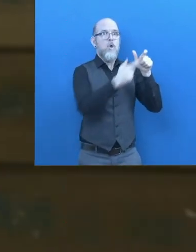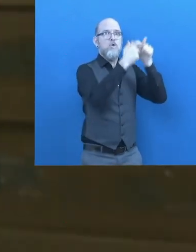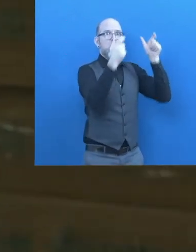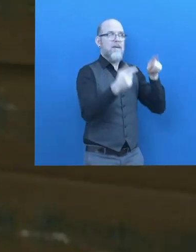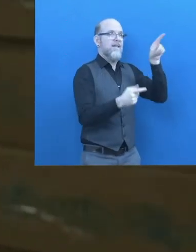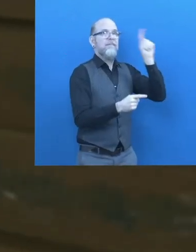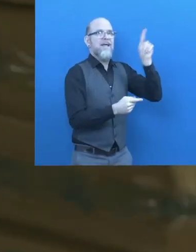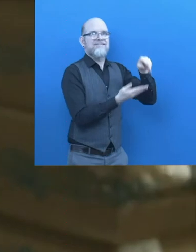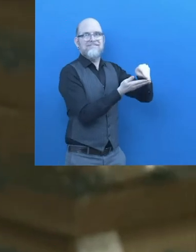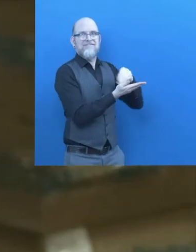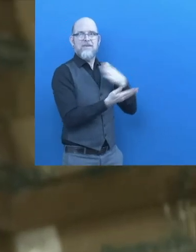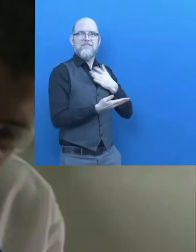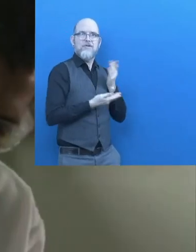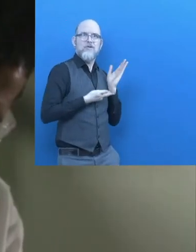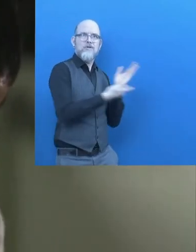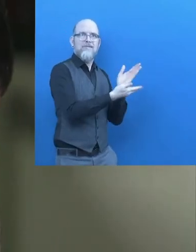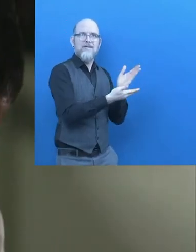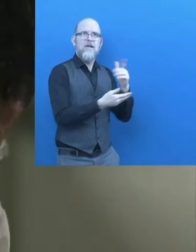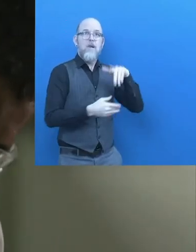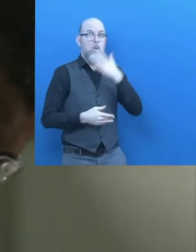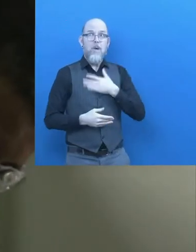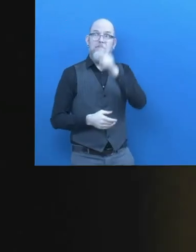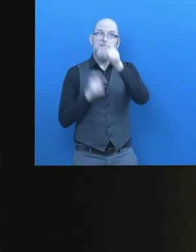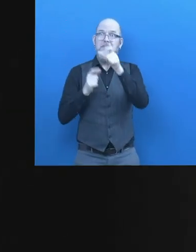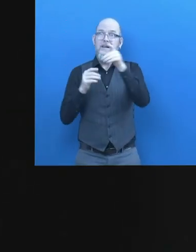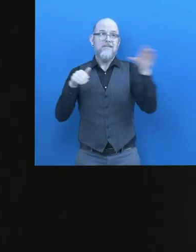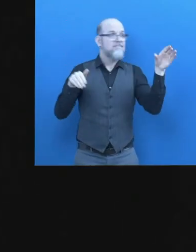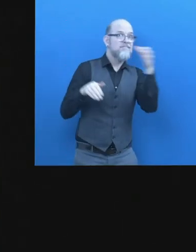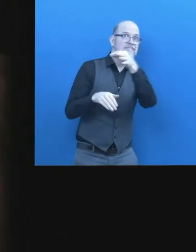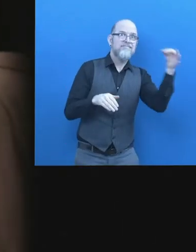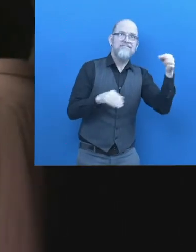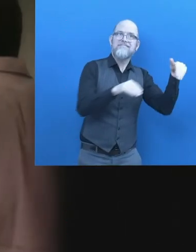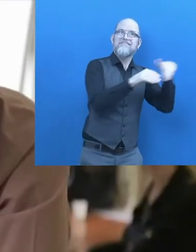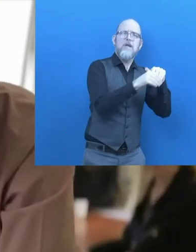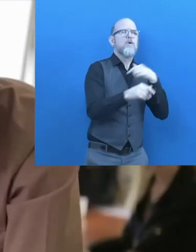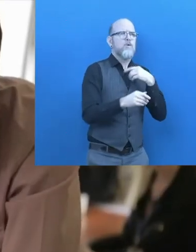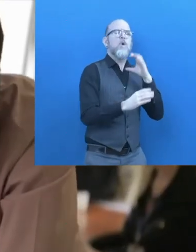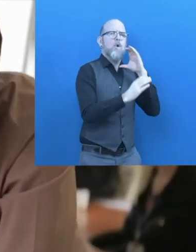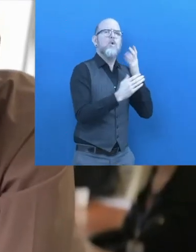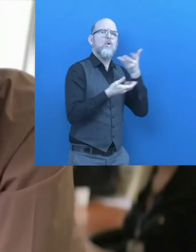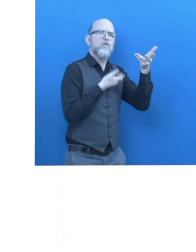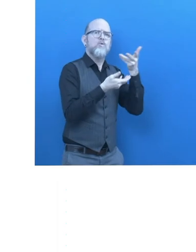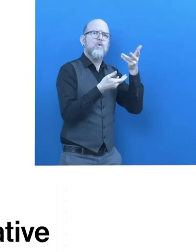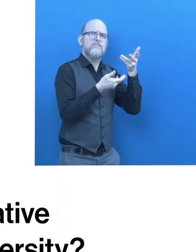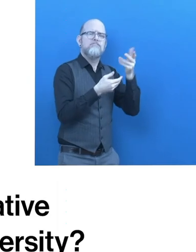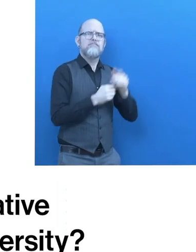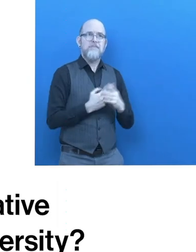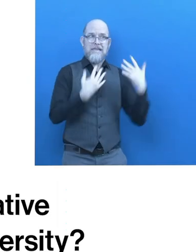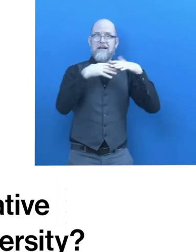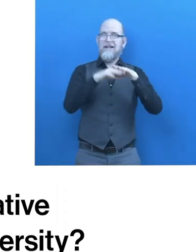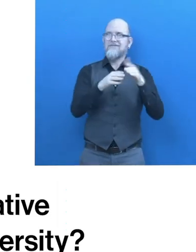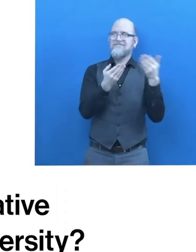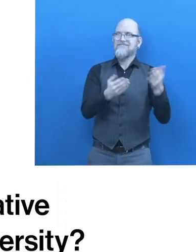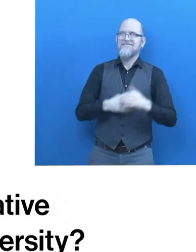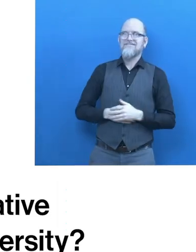recruitment services and also consulting services to help to better include people with disabilities. What is unique